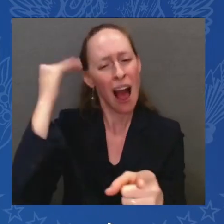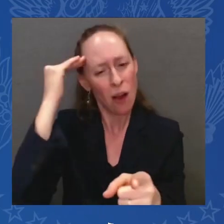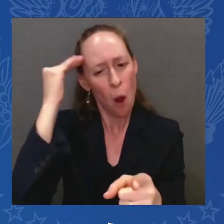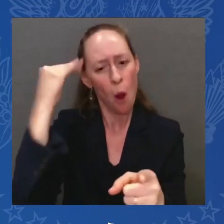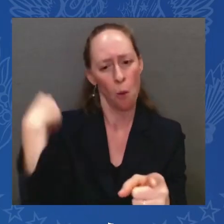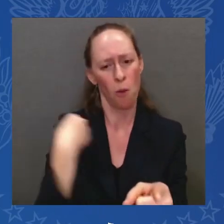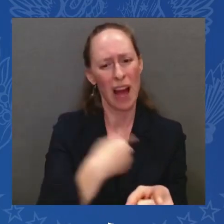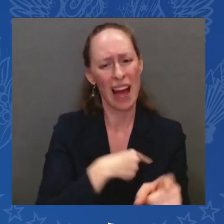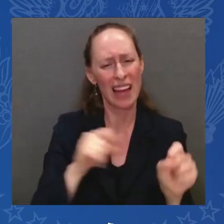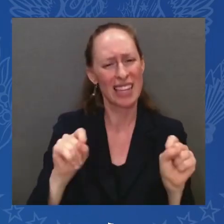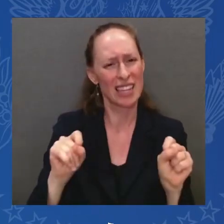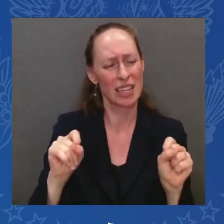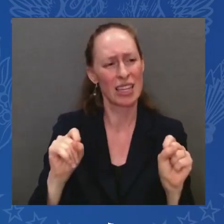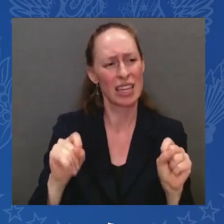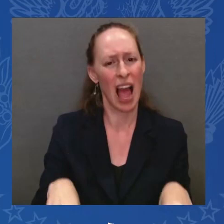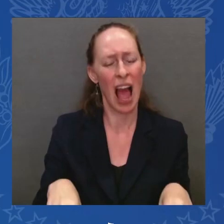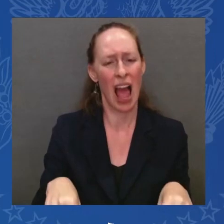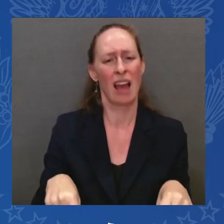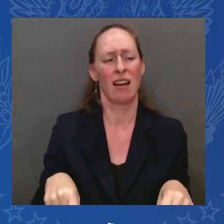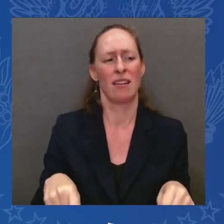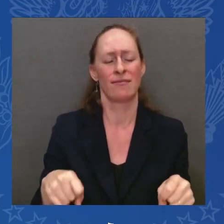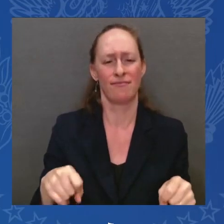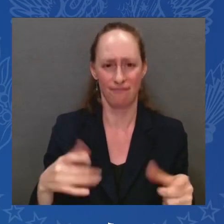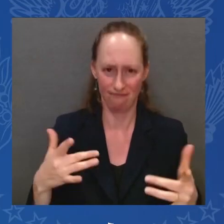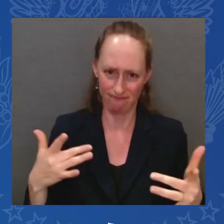know we can overcome this. Look,